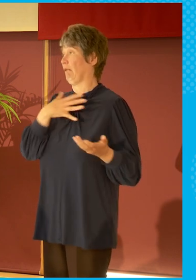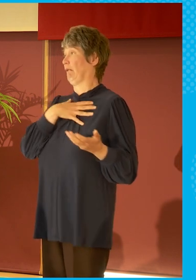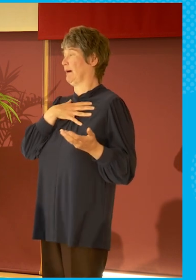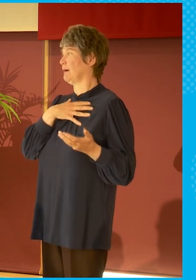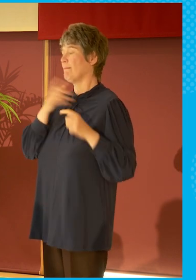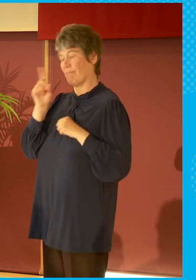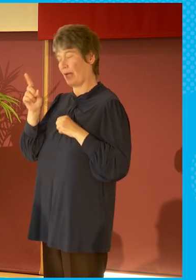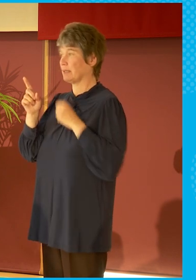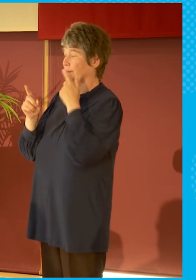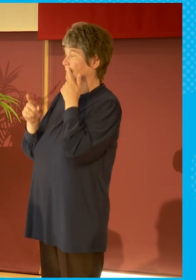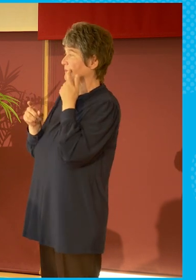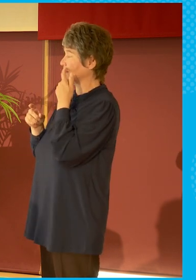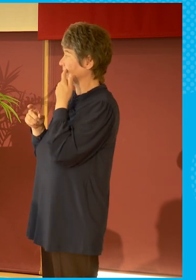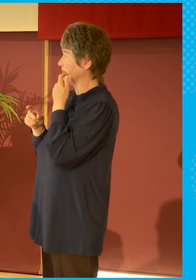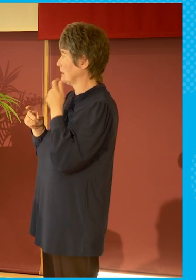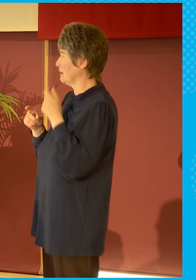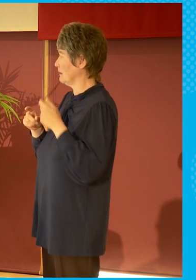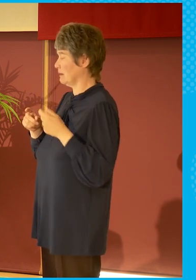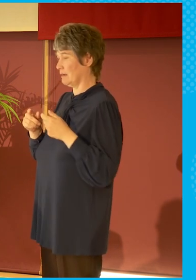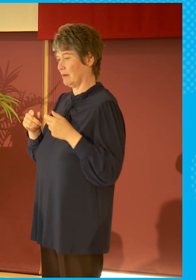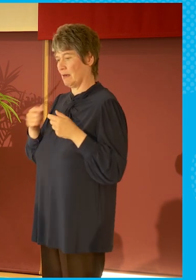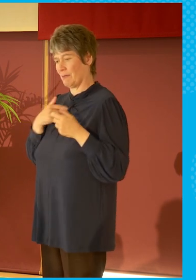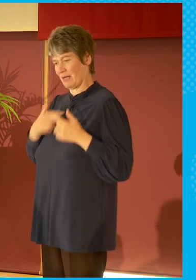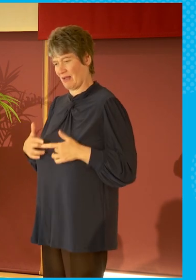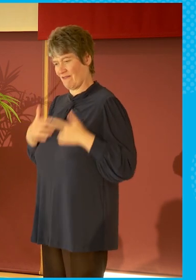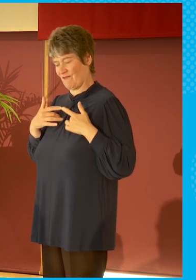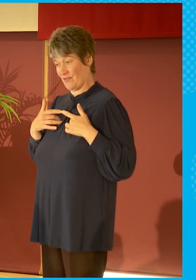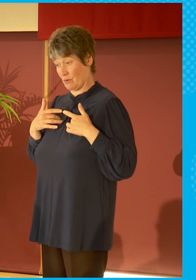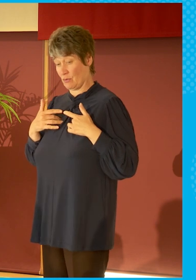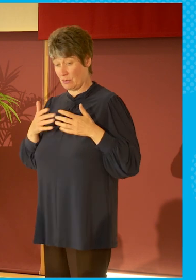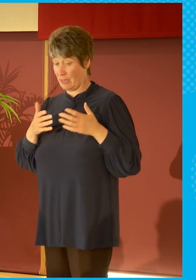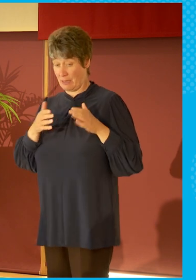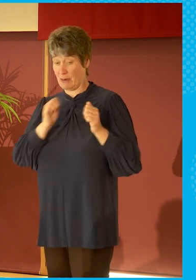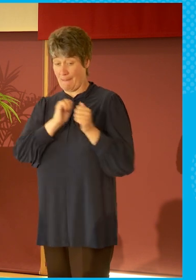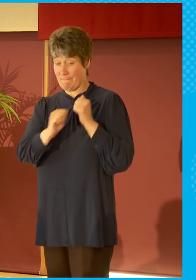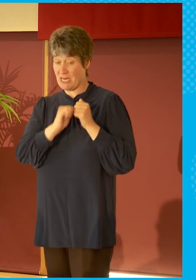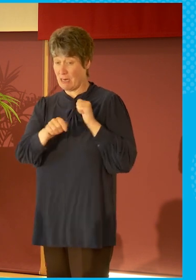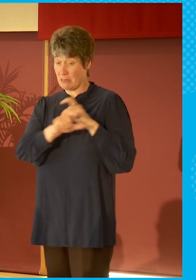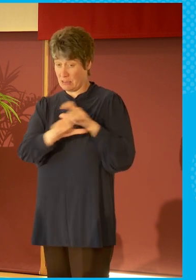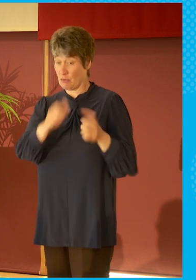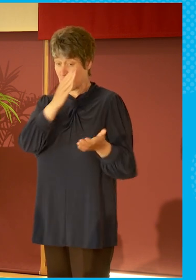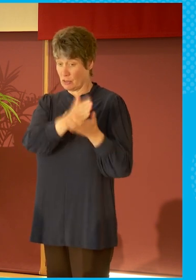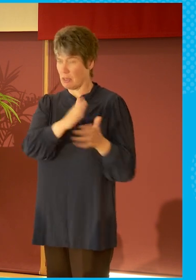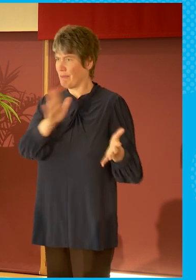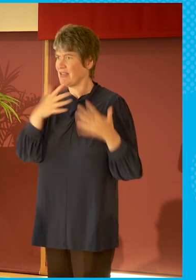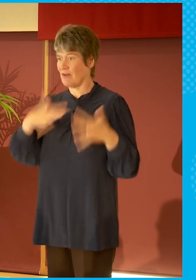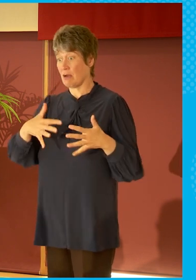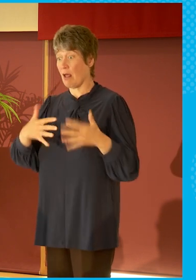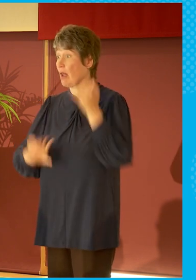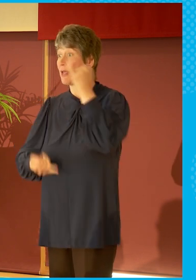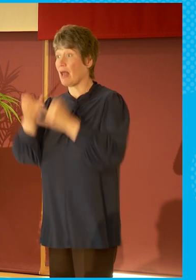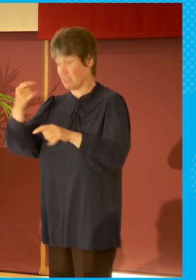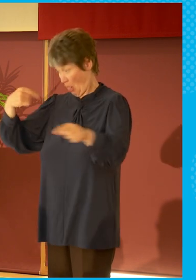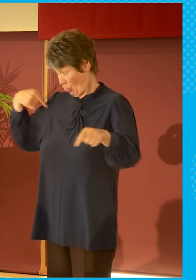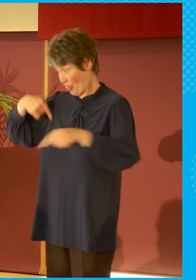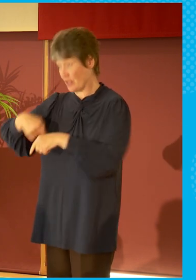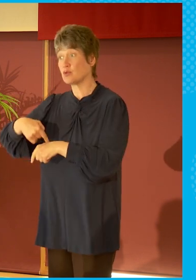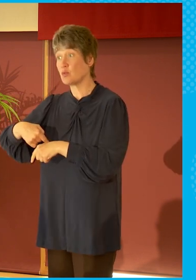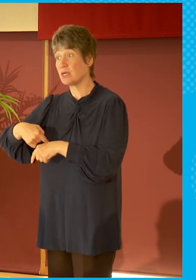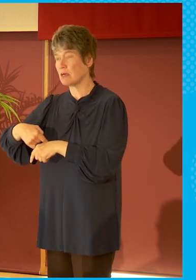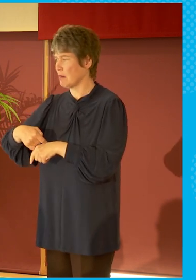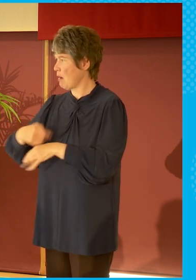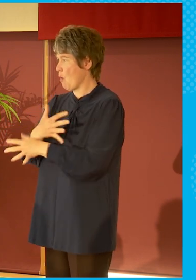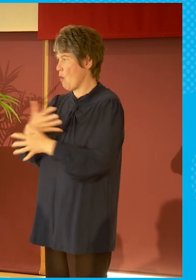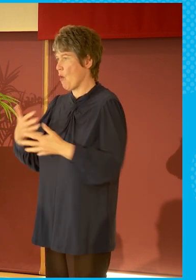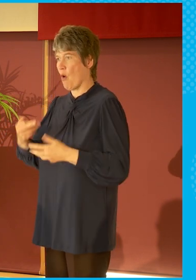But the public media, the traditional media brands are still trusted. But even this past week, there's been a considerable amount of fake news